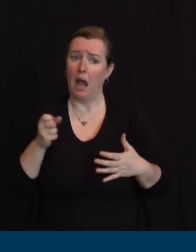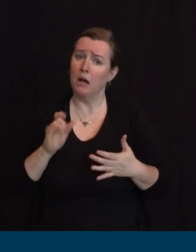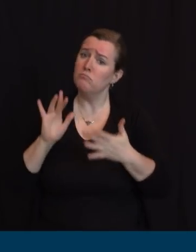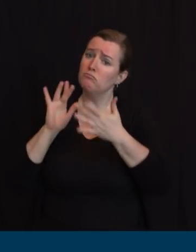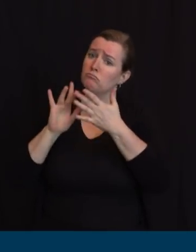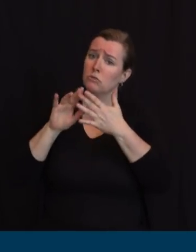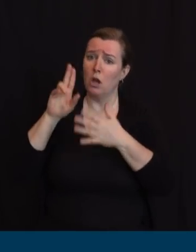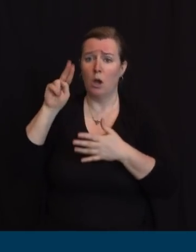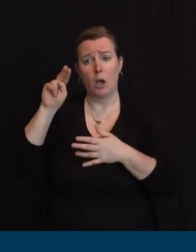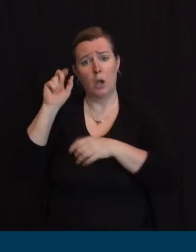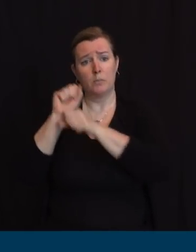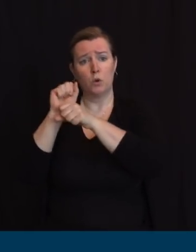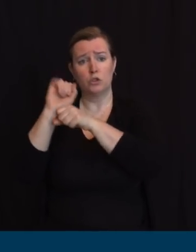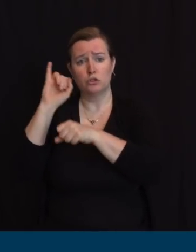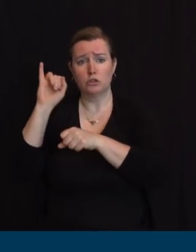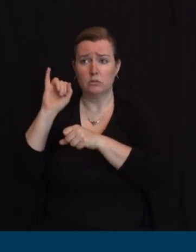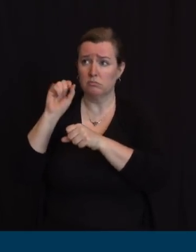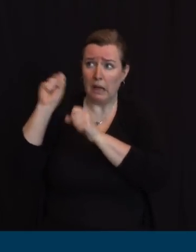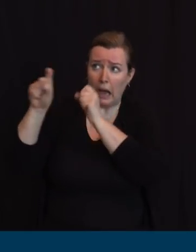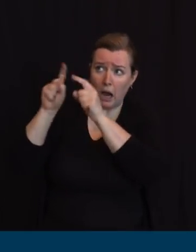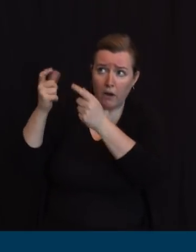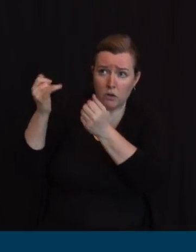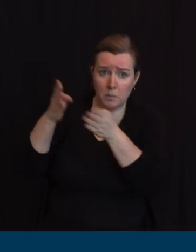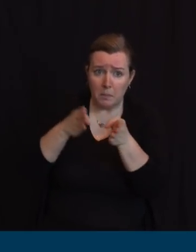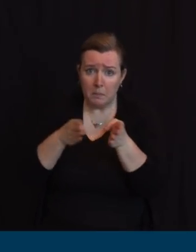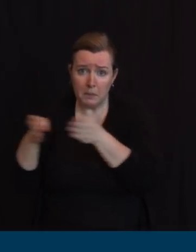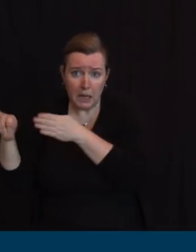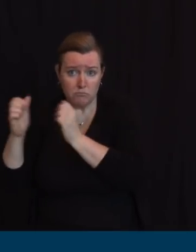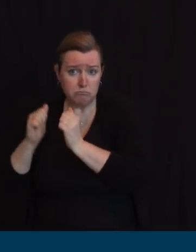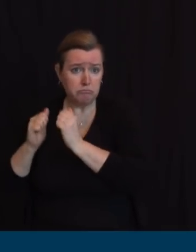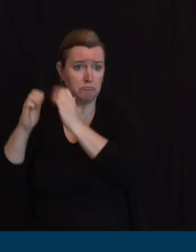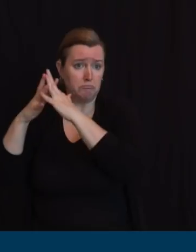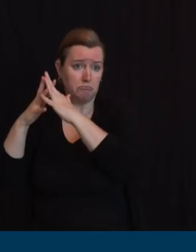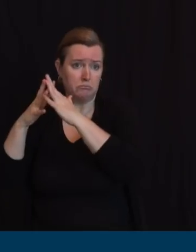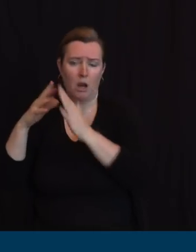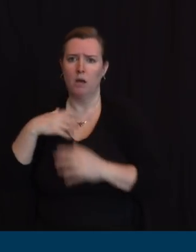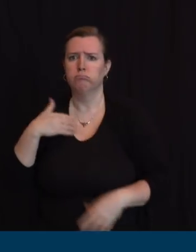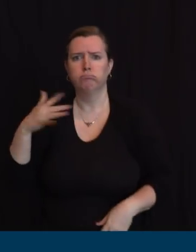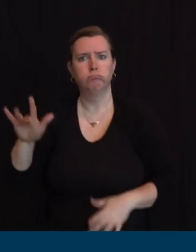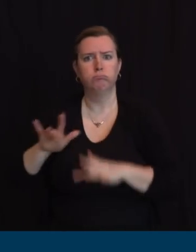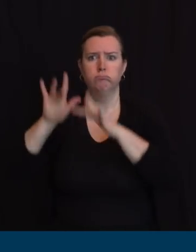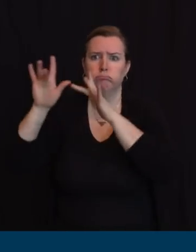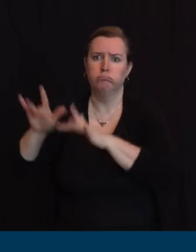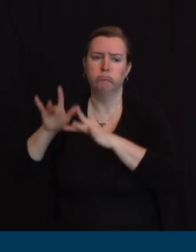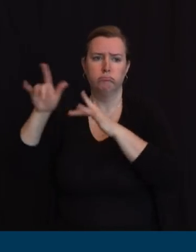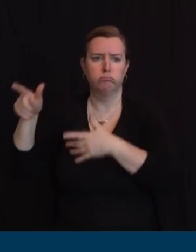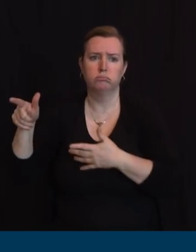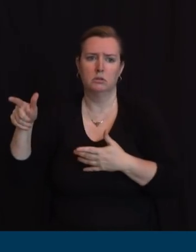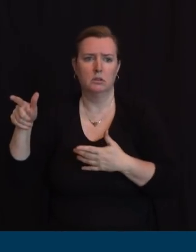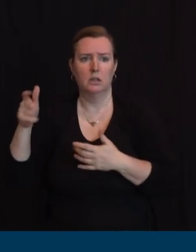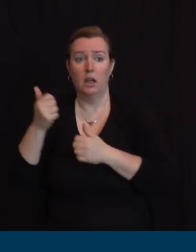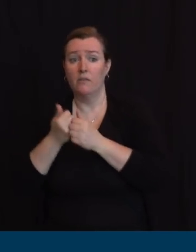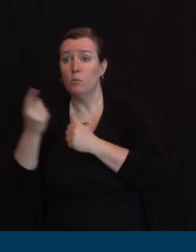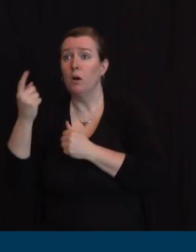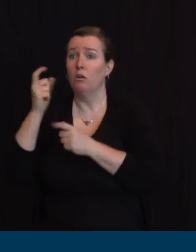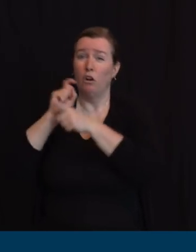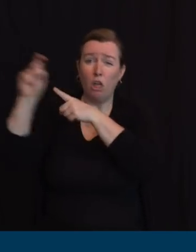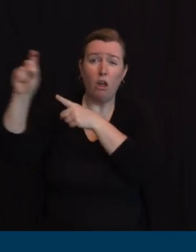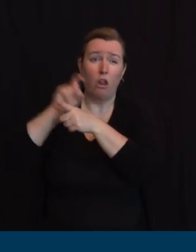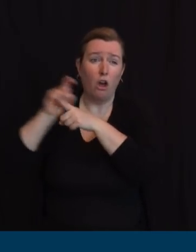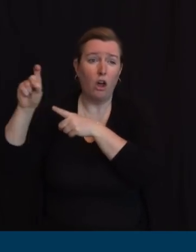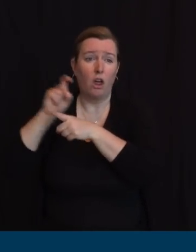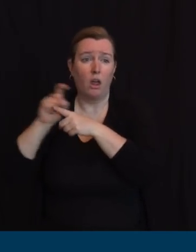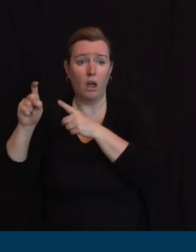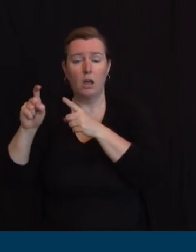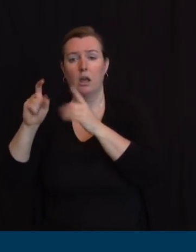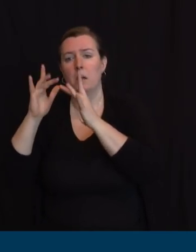sympathy for the folks who are on the phone who can't get through who are trying to log on can't log on I would repeat the minor piece of